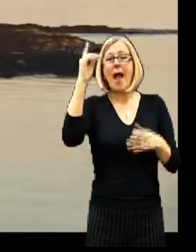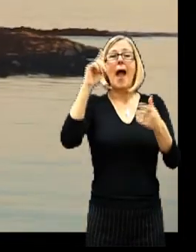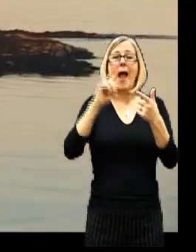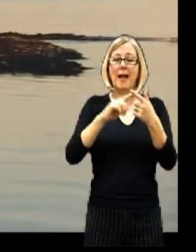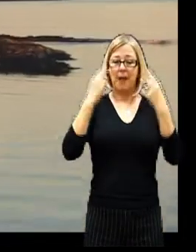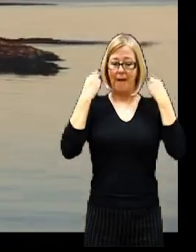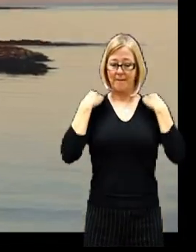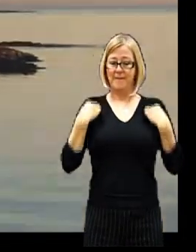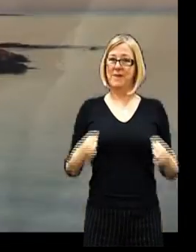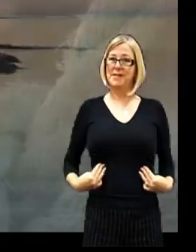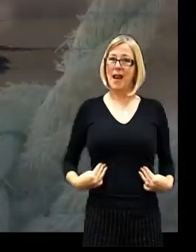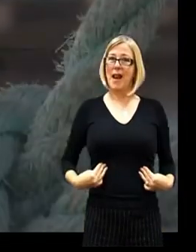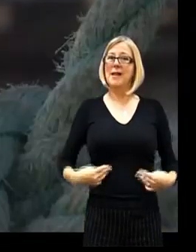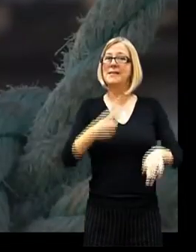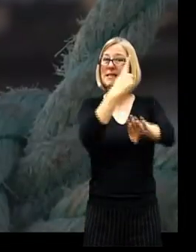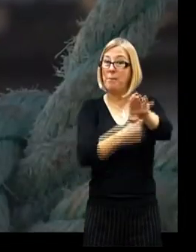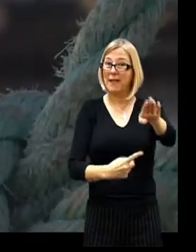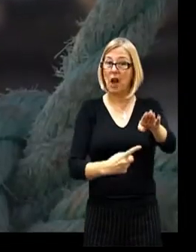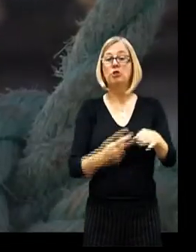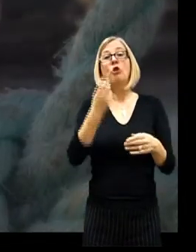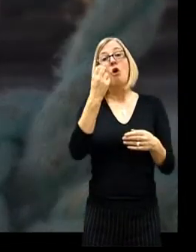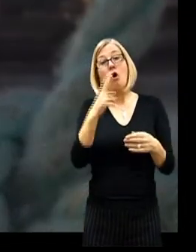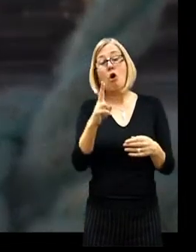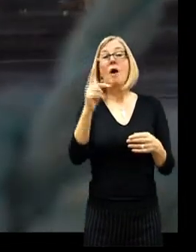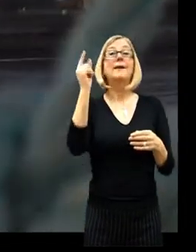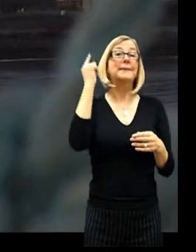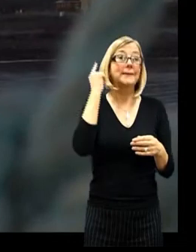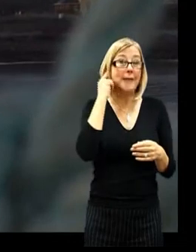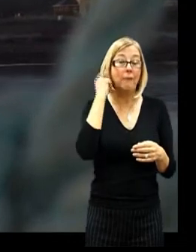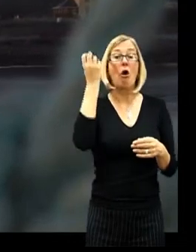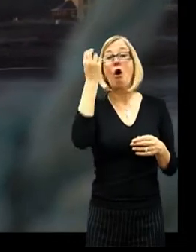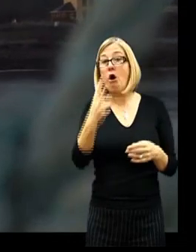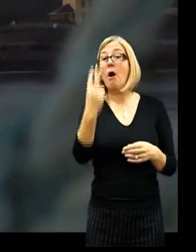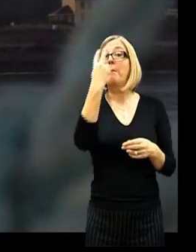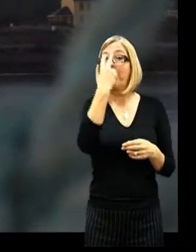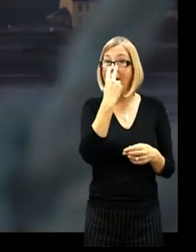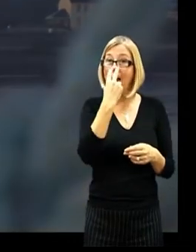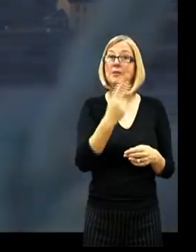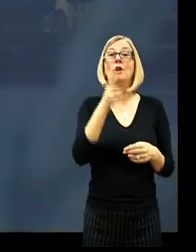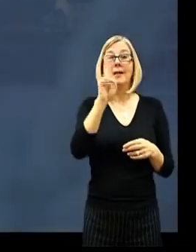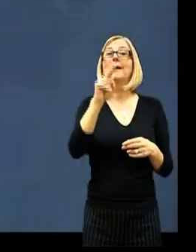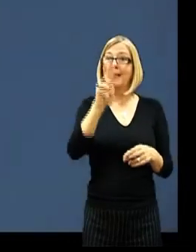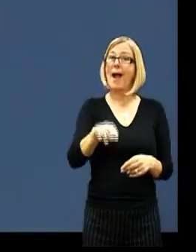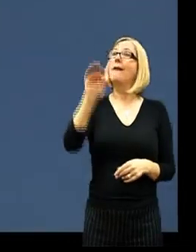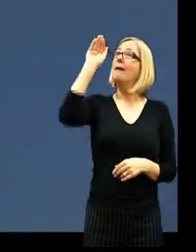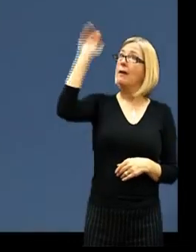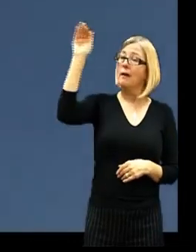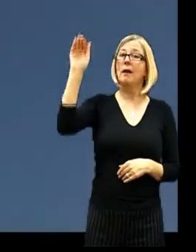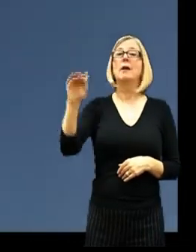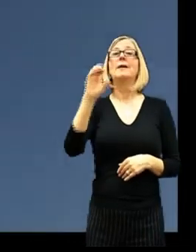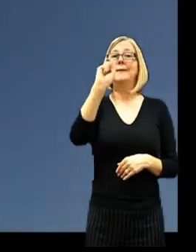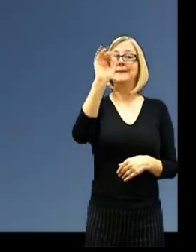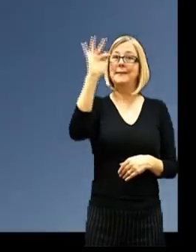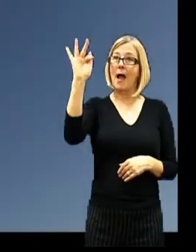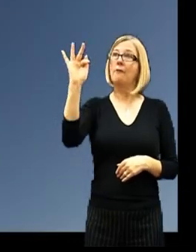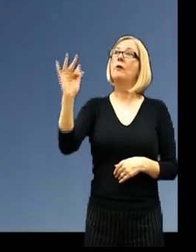can assist you in the event of an emergency. Thank you for your attention and on behalf of the captain and crew, may we